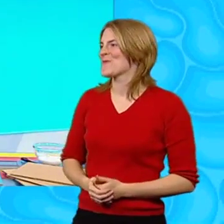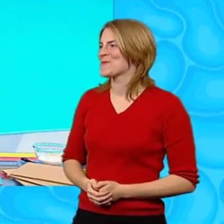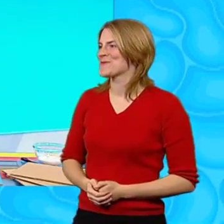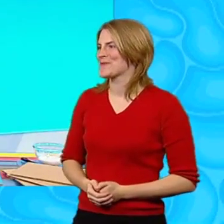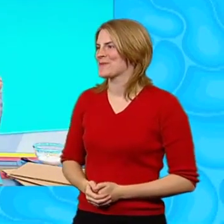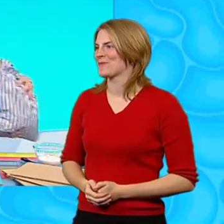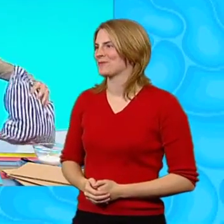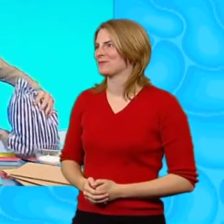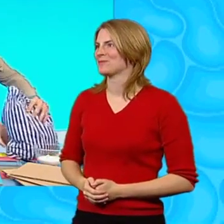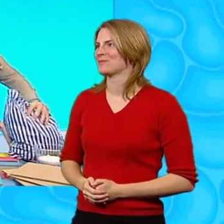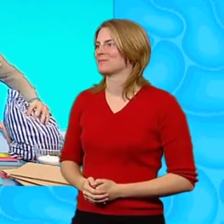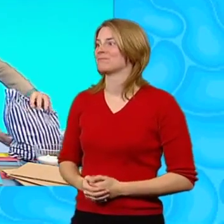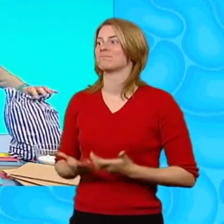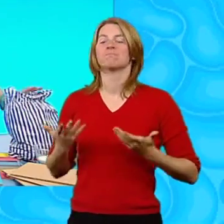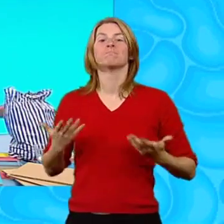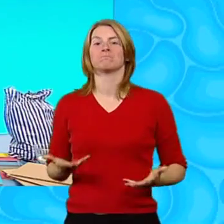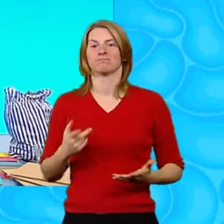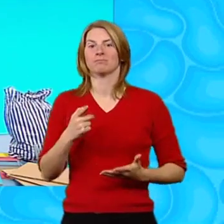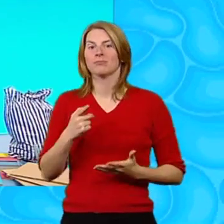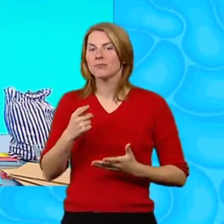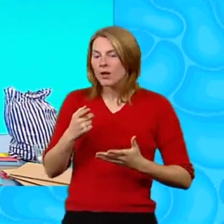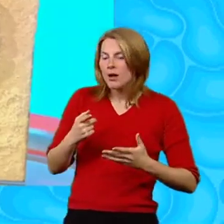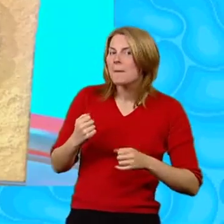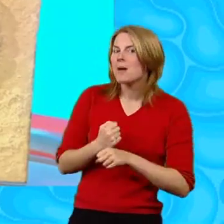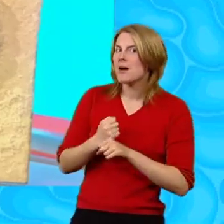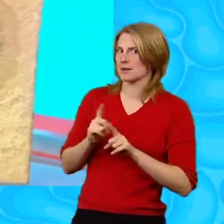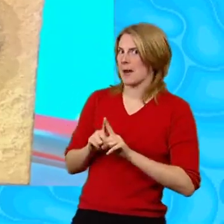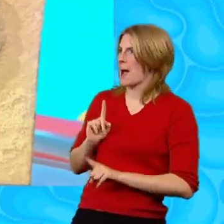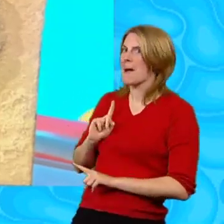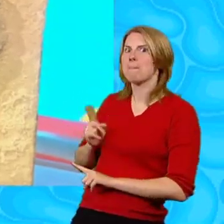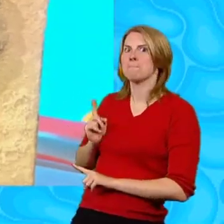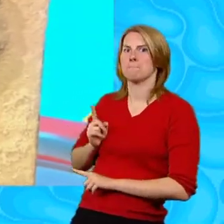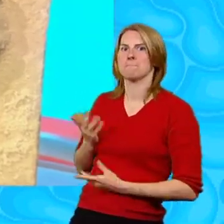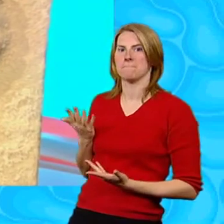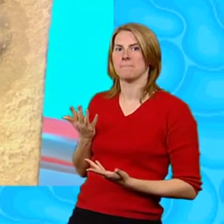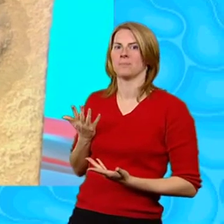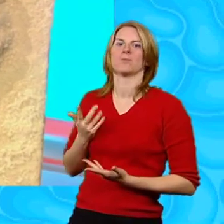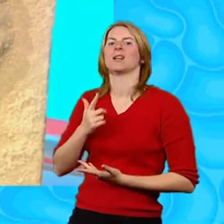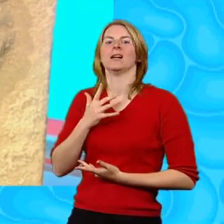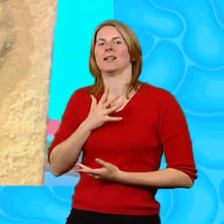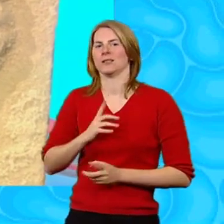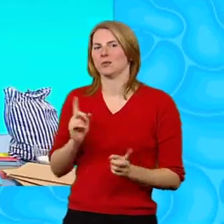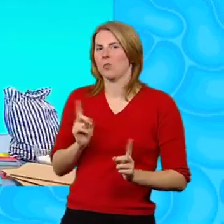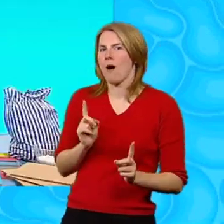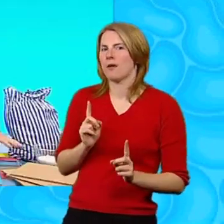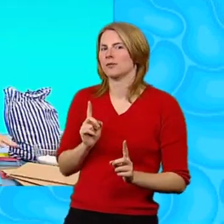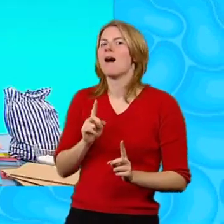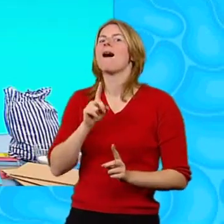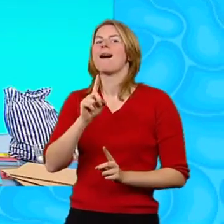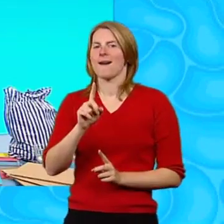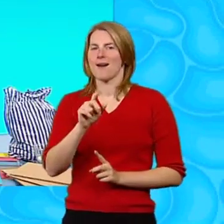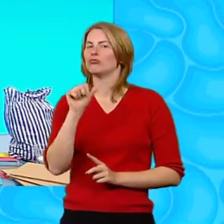Whoa! Now, to make your stone picture, like this one, the next thing you'll need will be, eh?